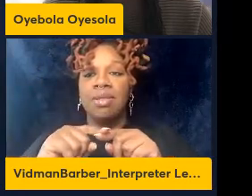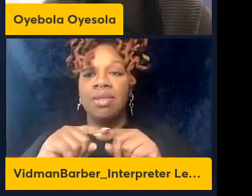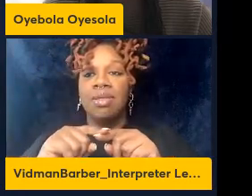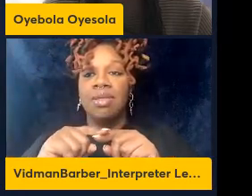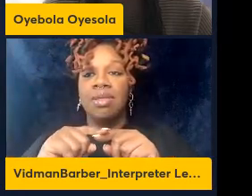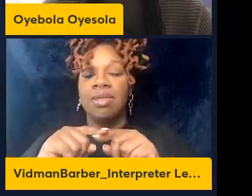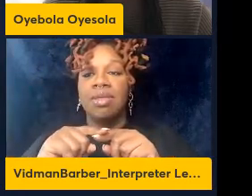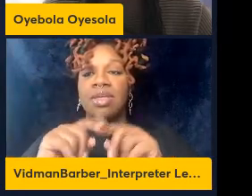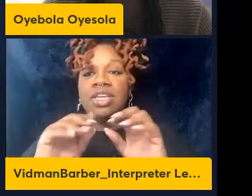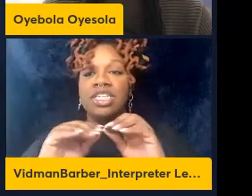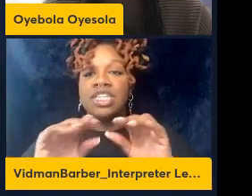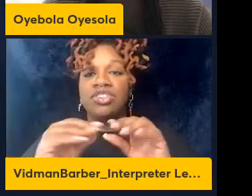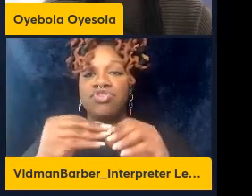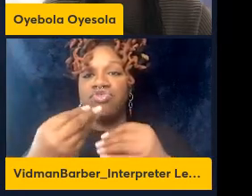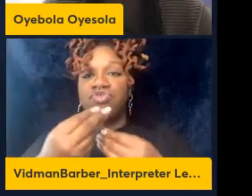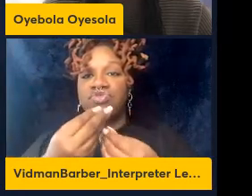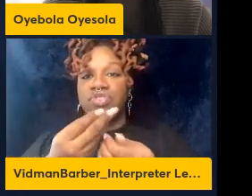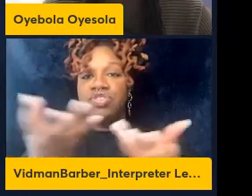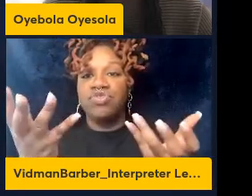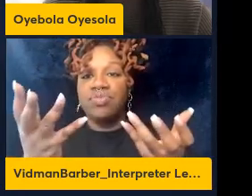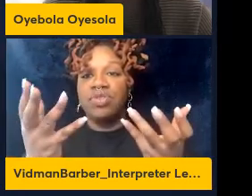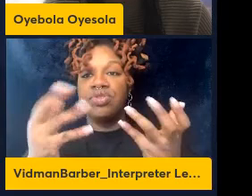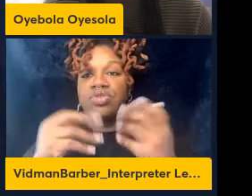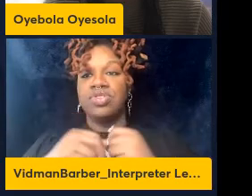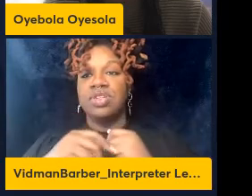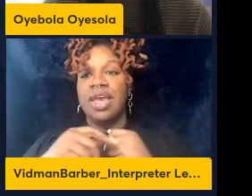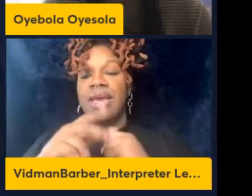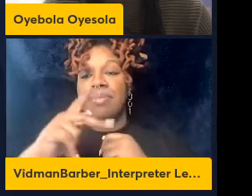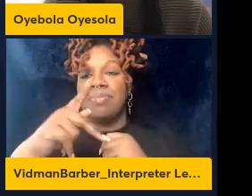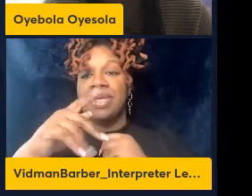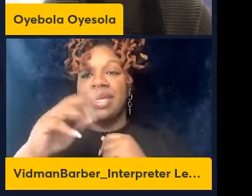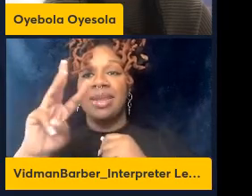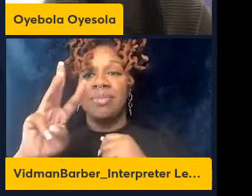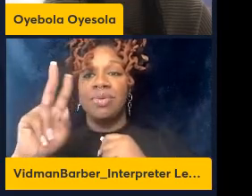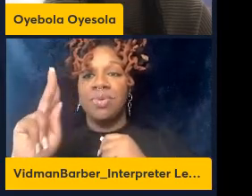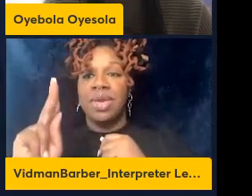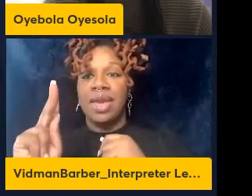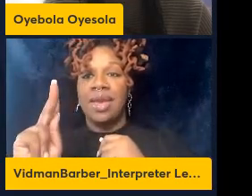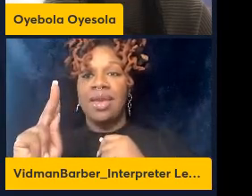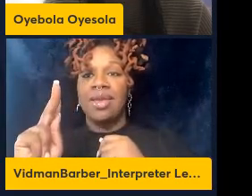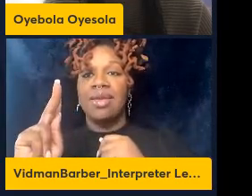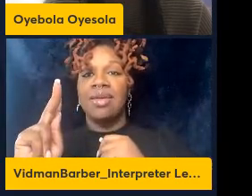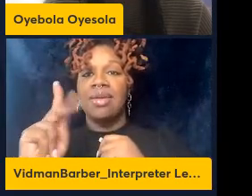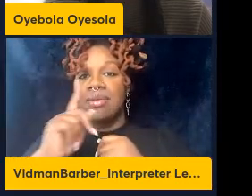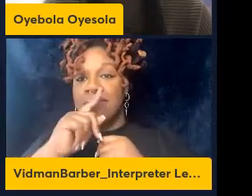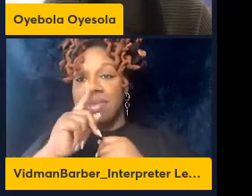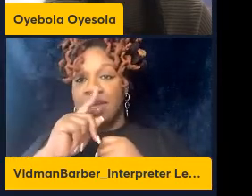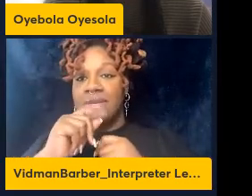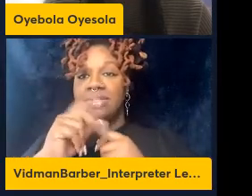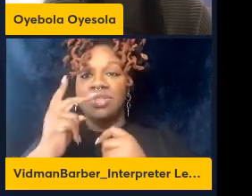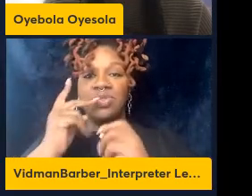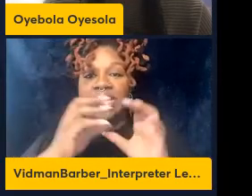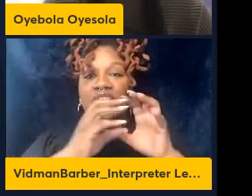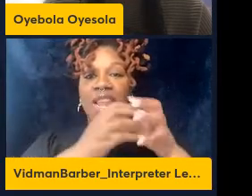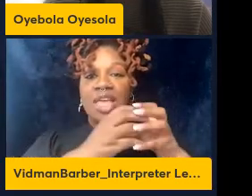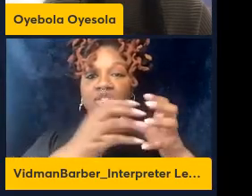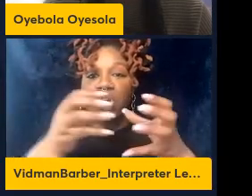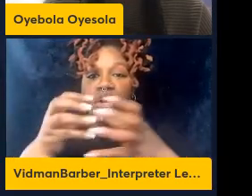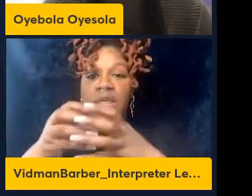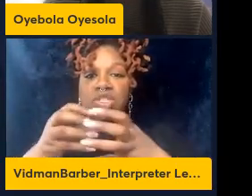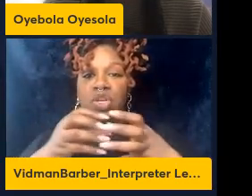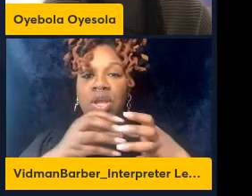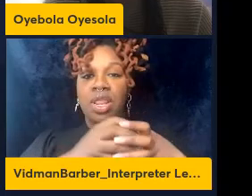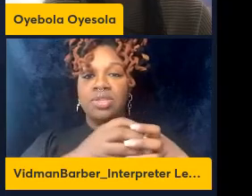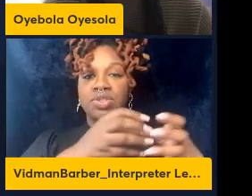distribution in that PWK mice is kind of clustering here the B6 mice is clustered here and then the